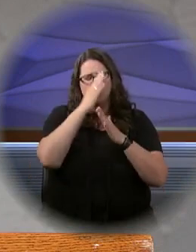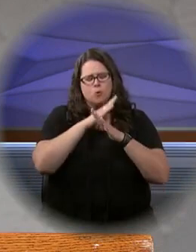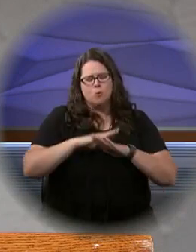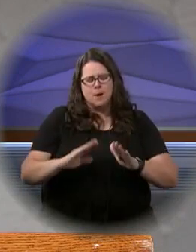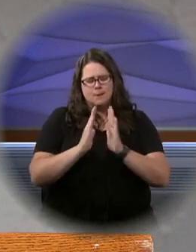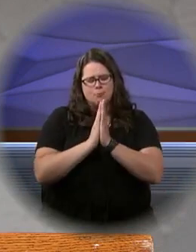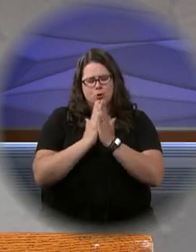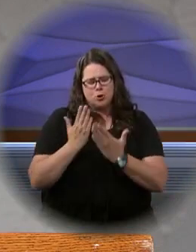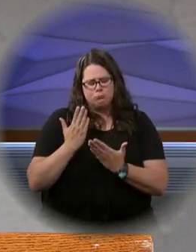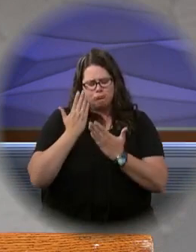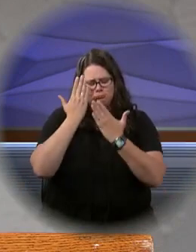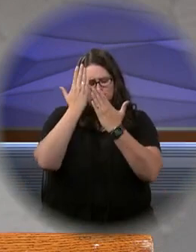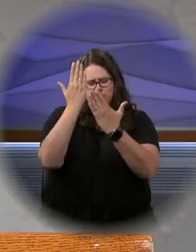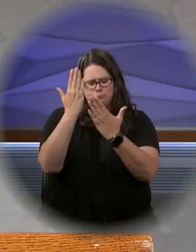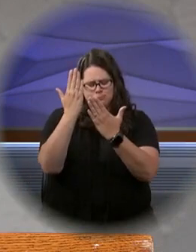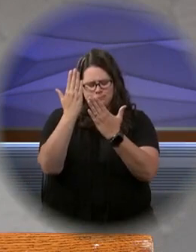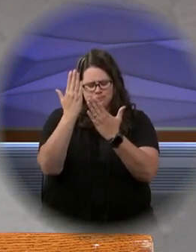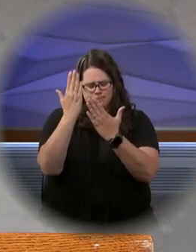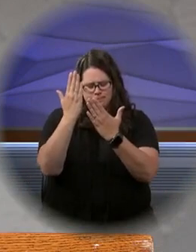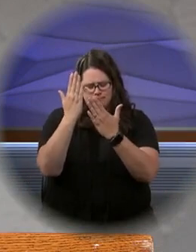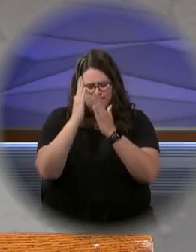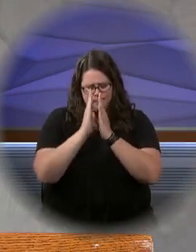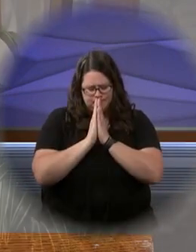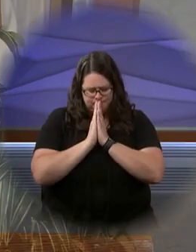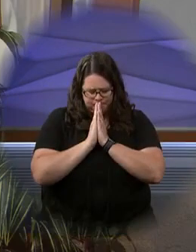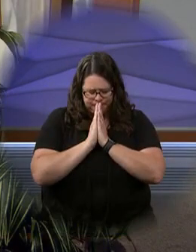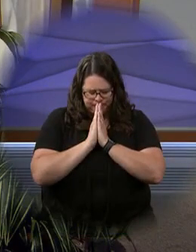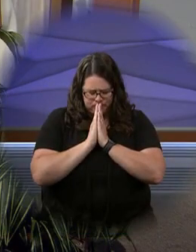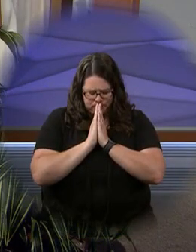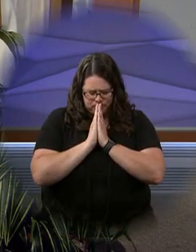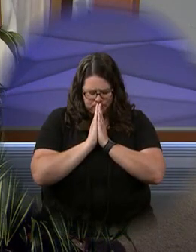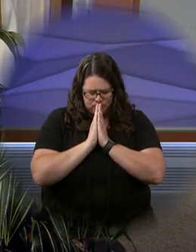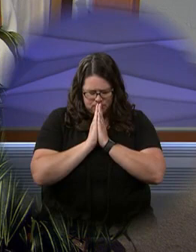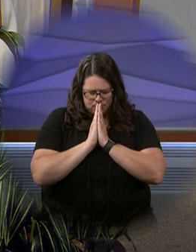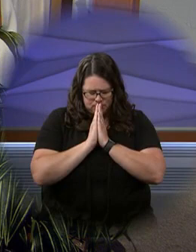silence, let us offer our personal prayers to our loving God.